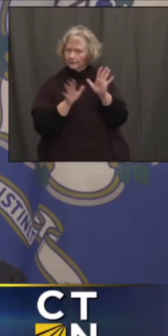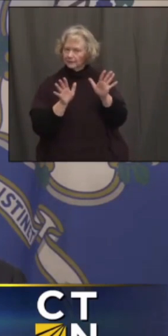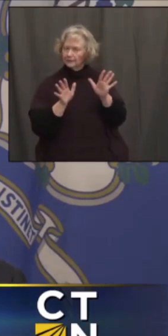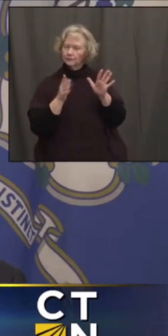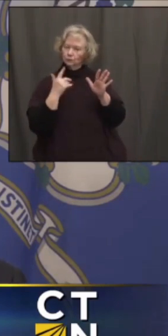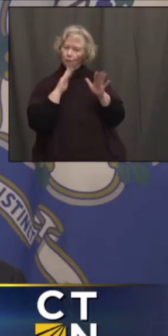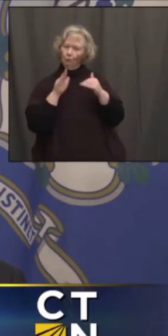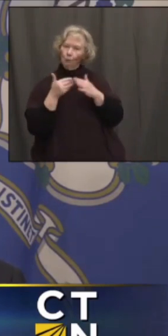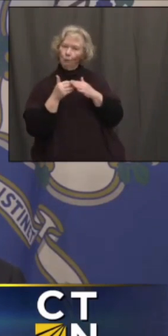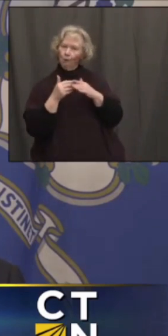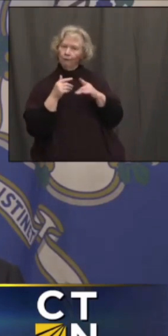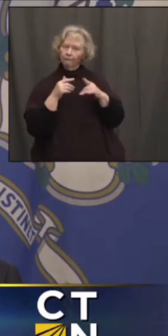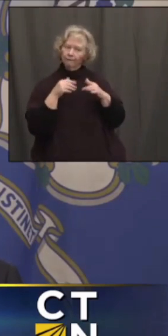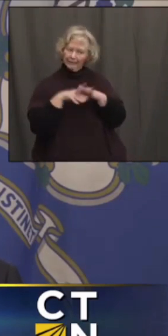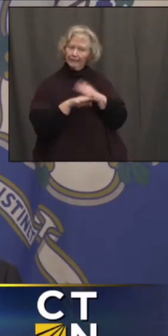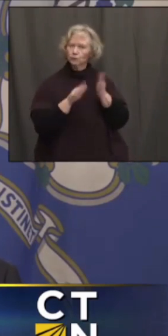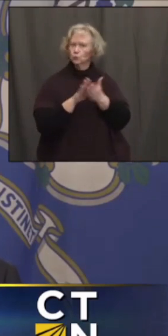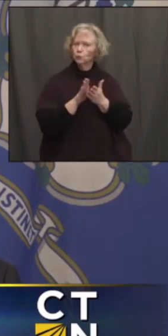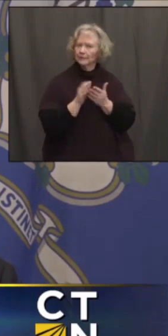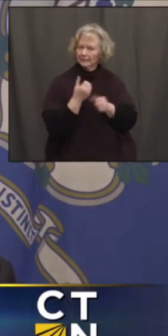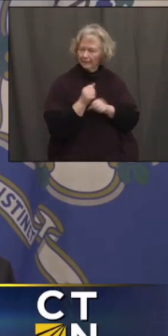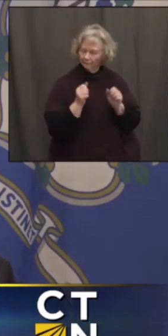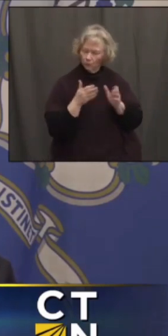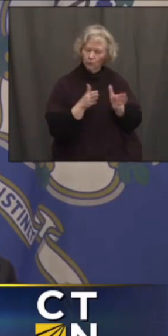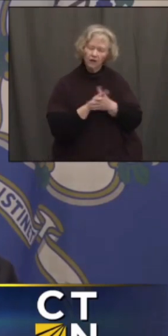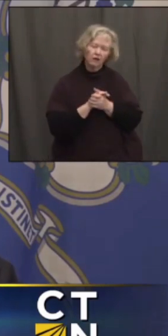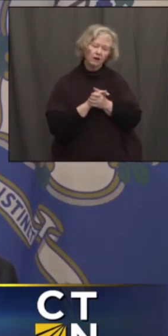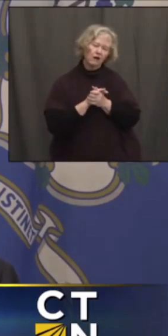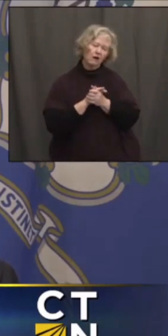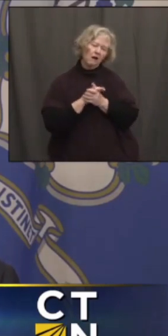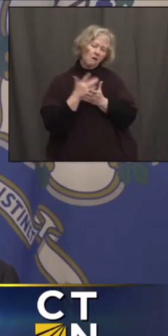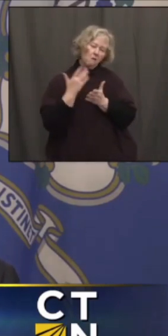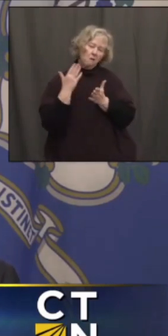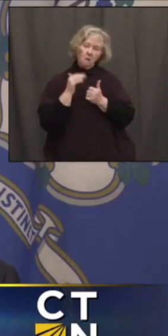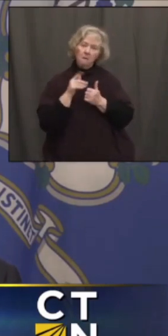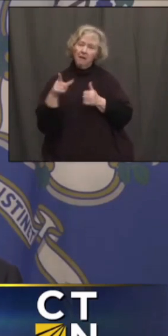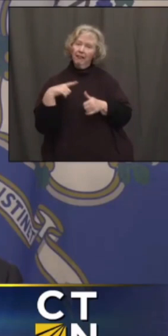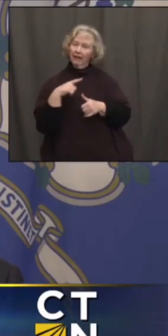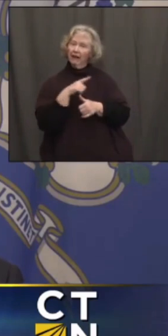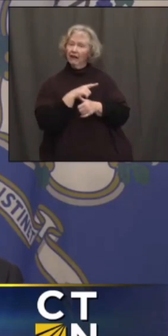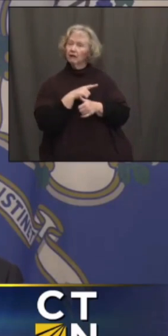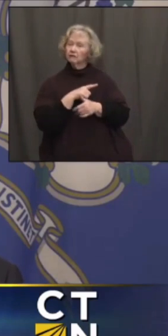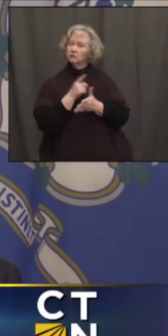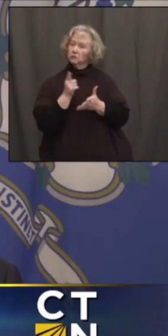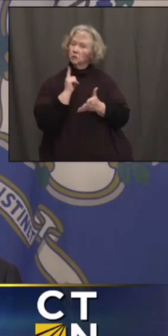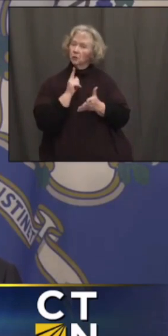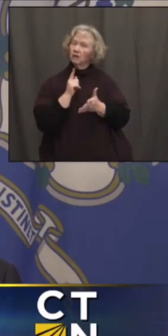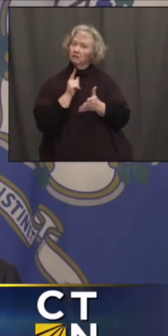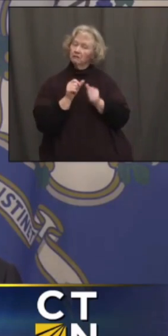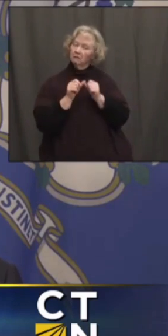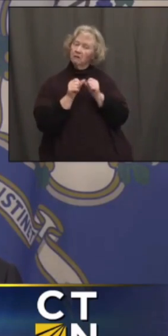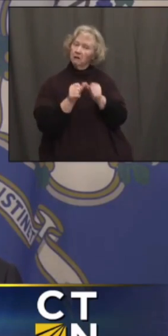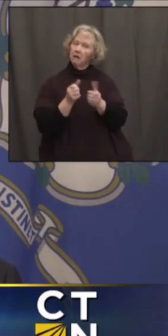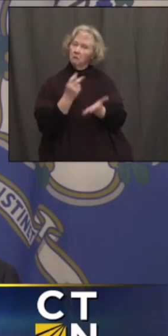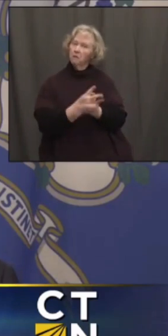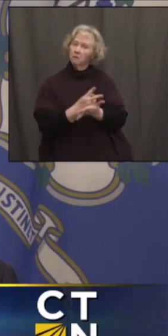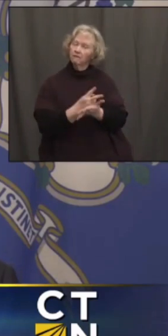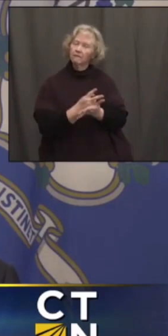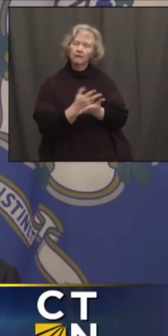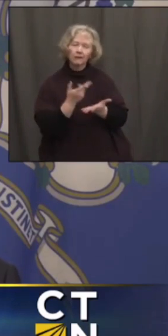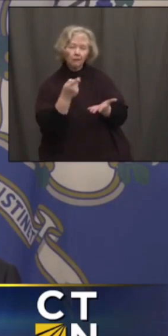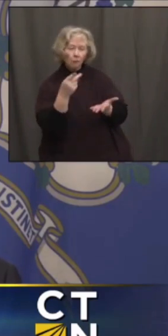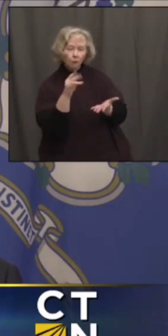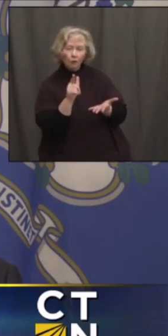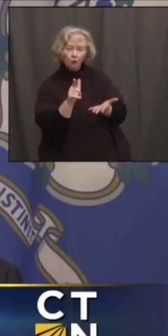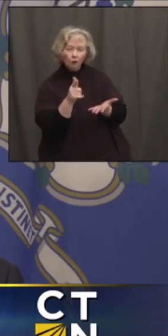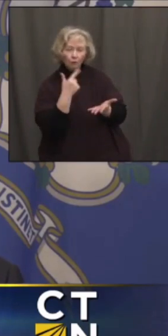be in school safely. And hopefully that could be a package that the legislature continues and approves. But, Paul, do you want to